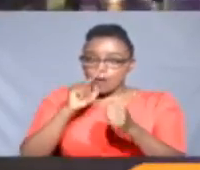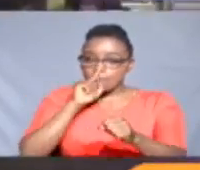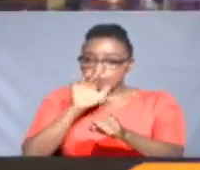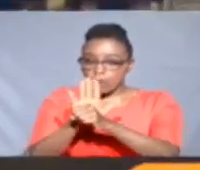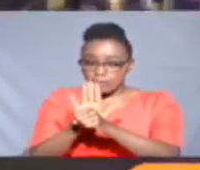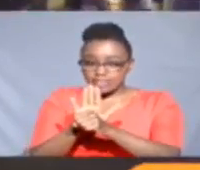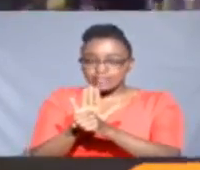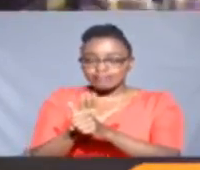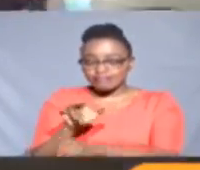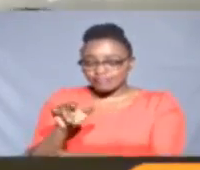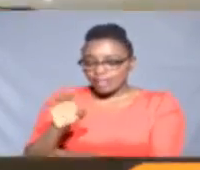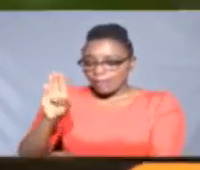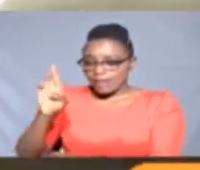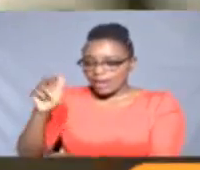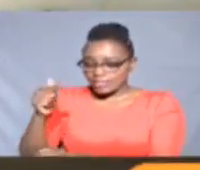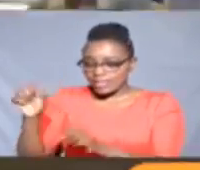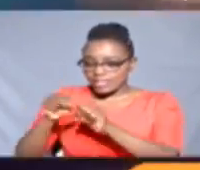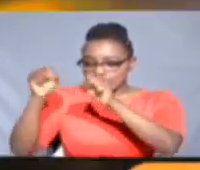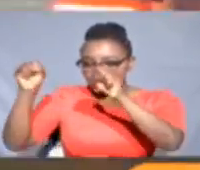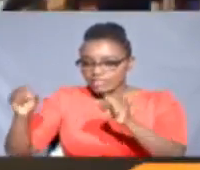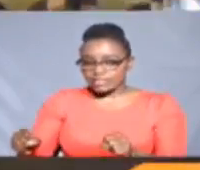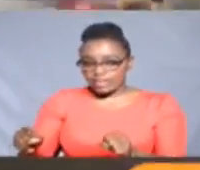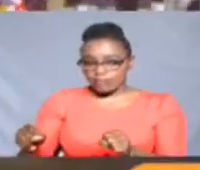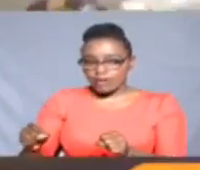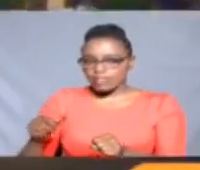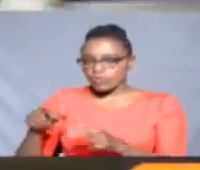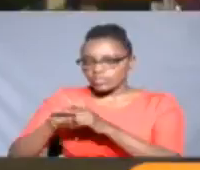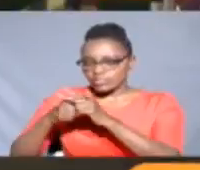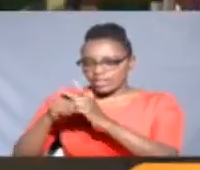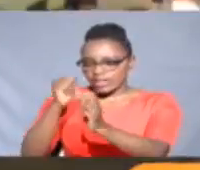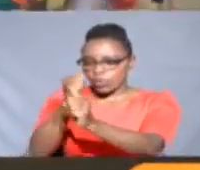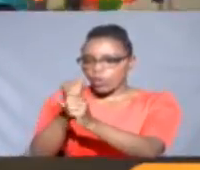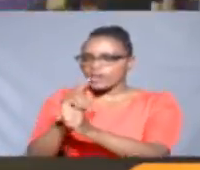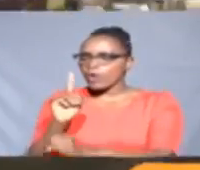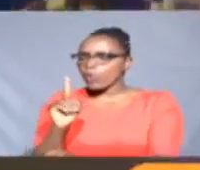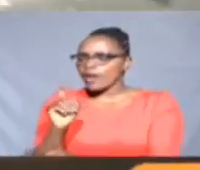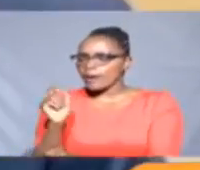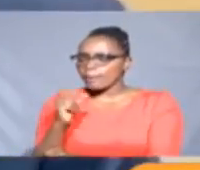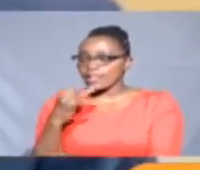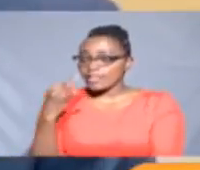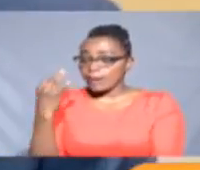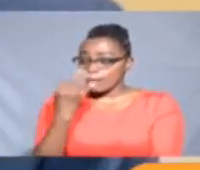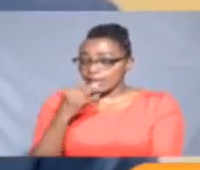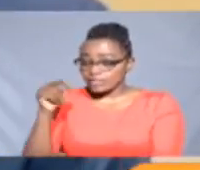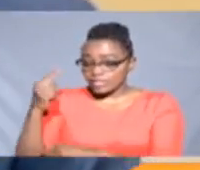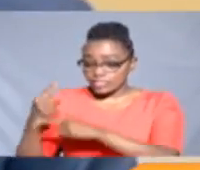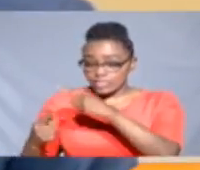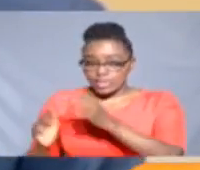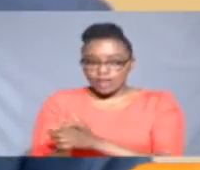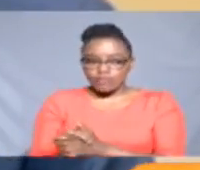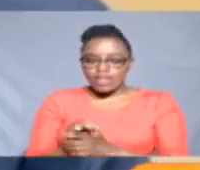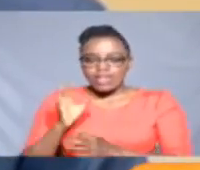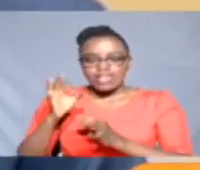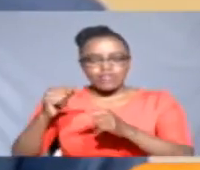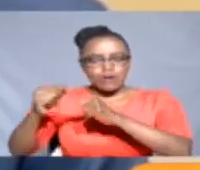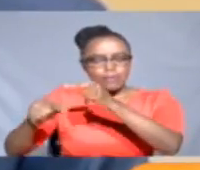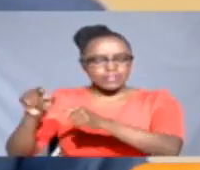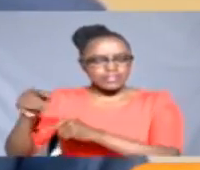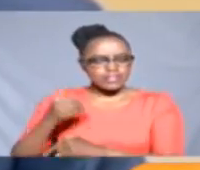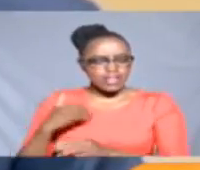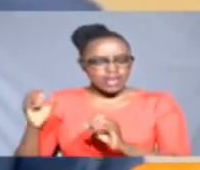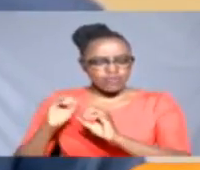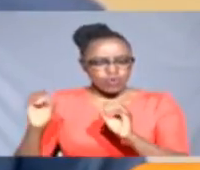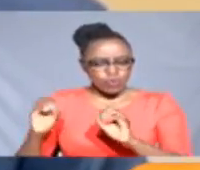promised that the BRT system will have been operational by March this year. If we don't have this process